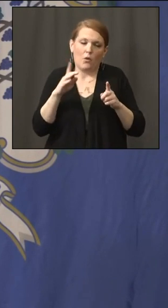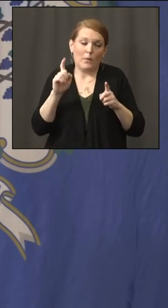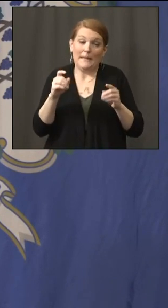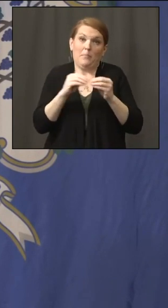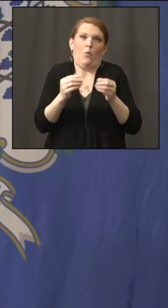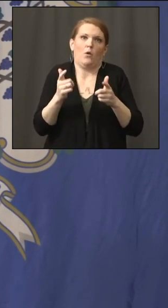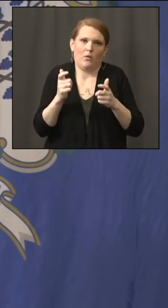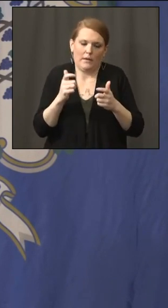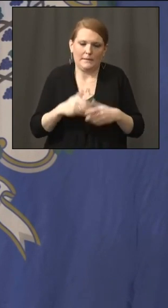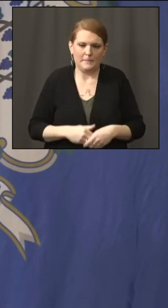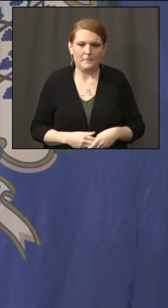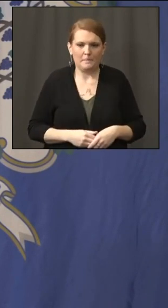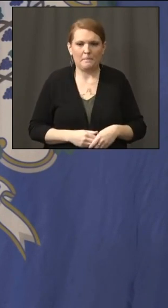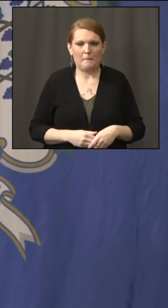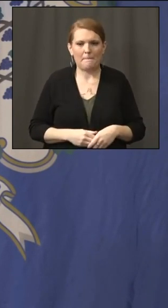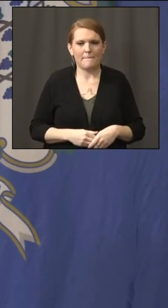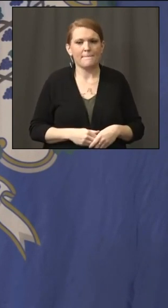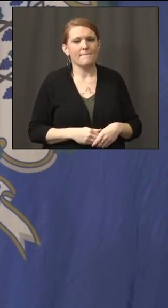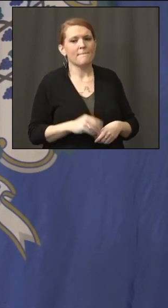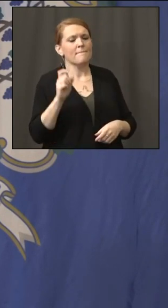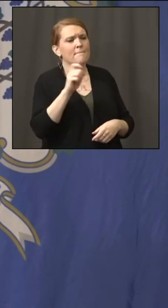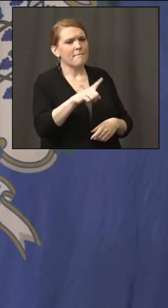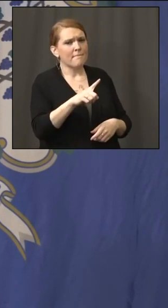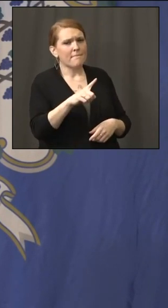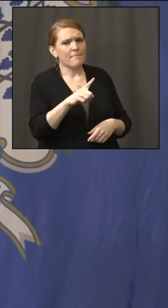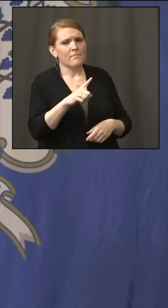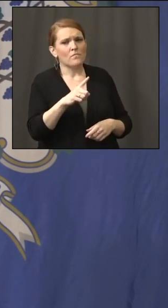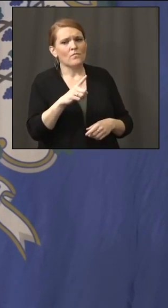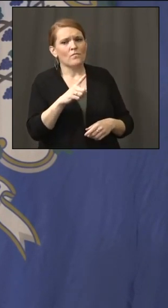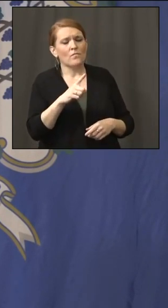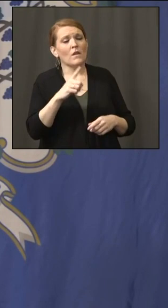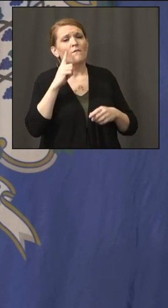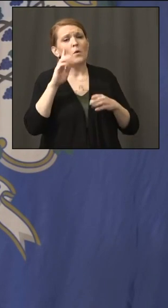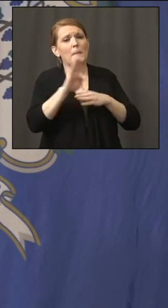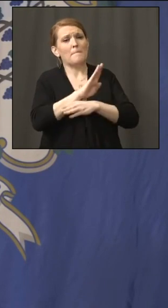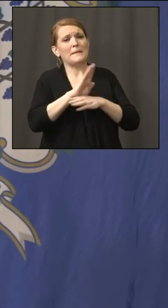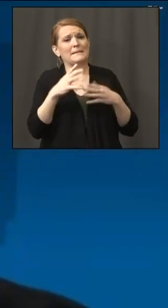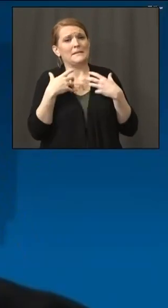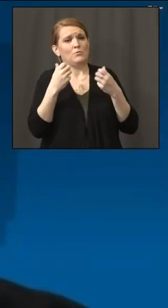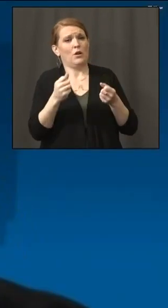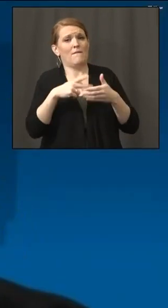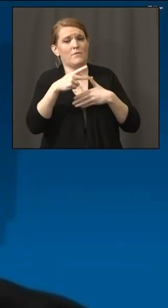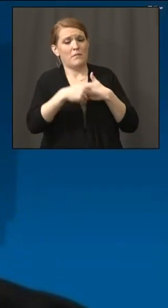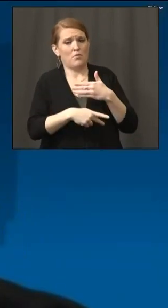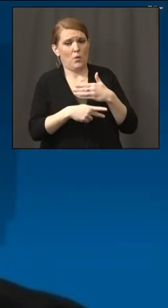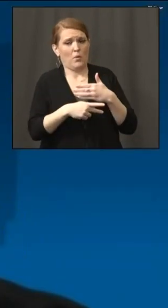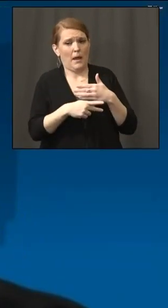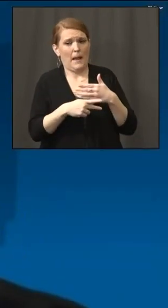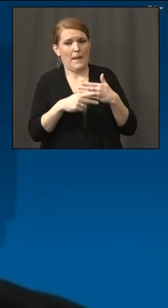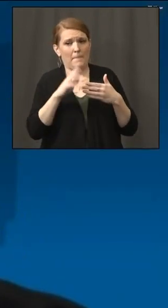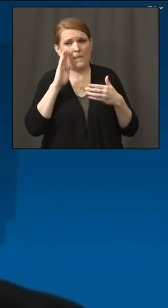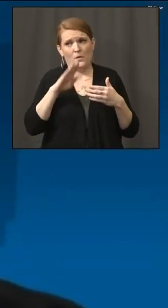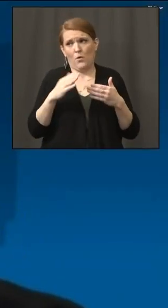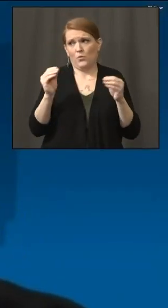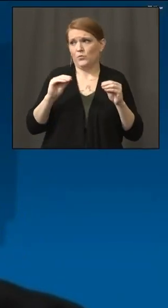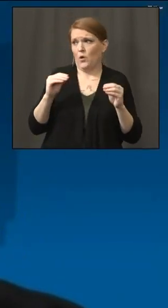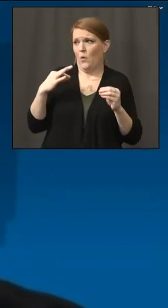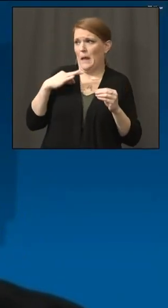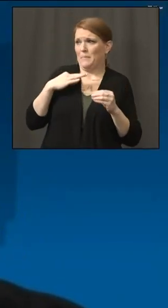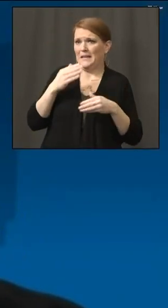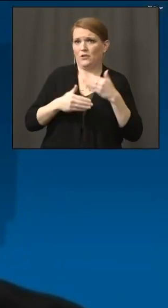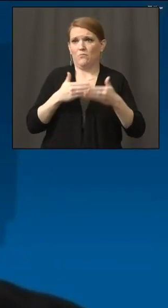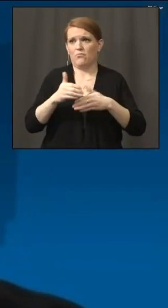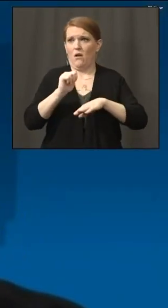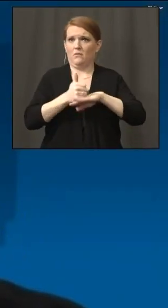Thames, know, speaking about the business recovery program, you know, with there being no application process, can you kind of